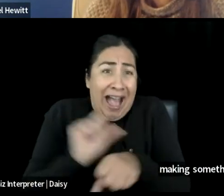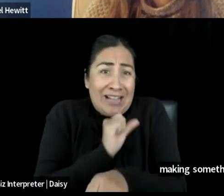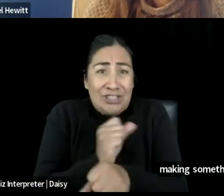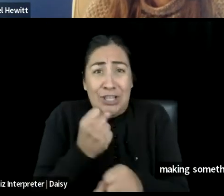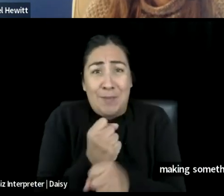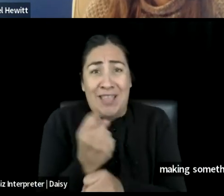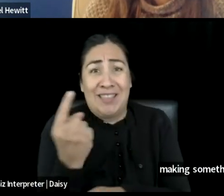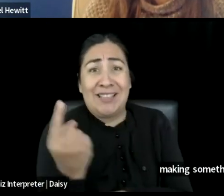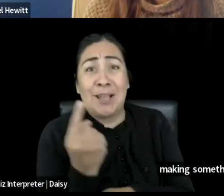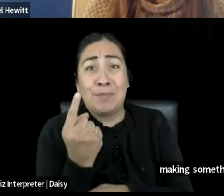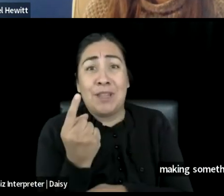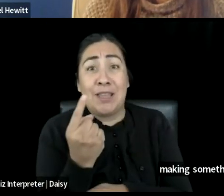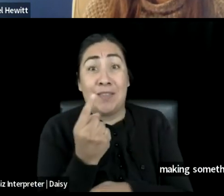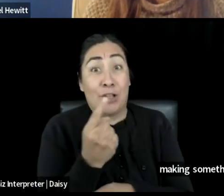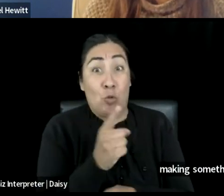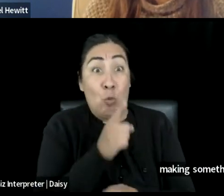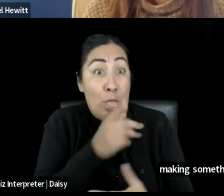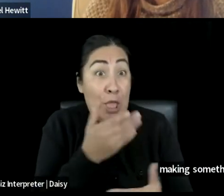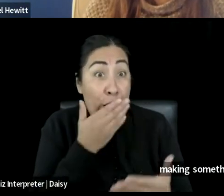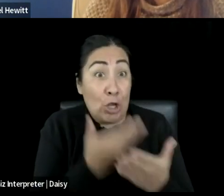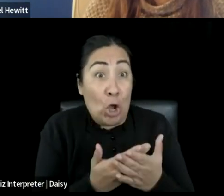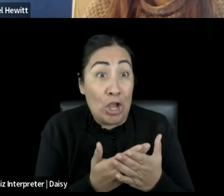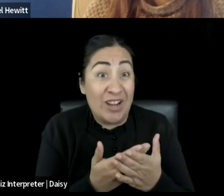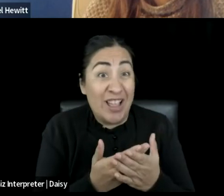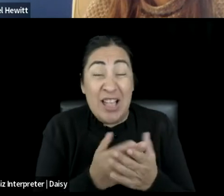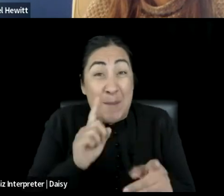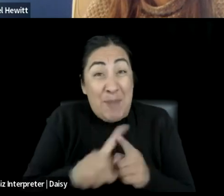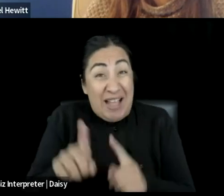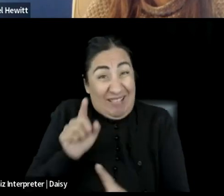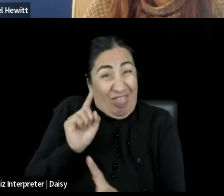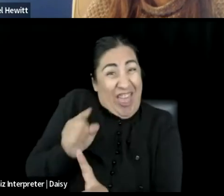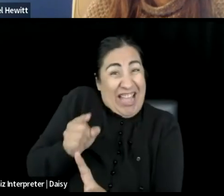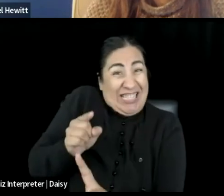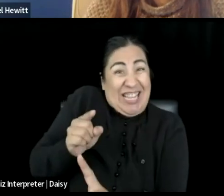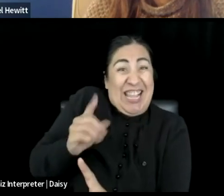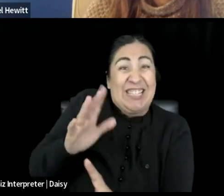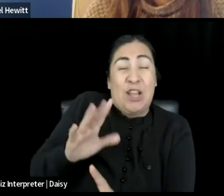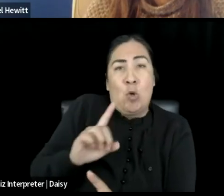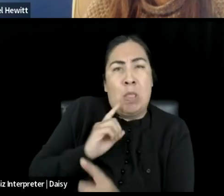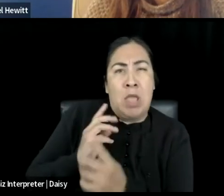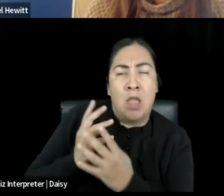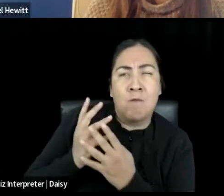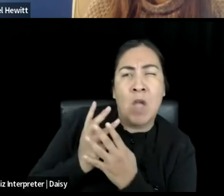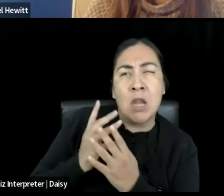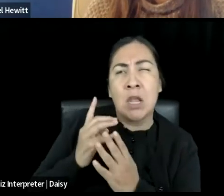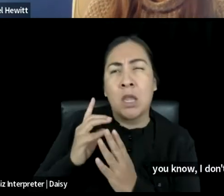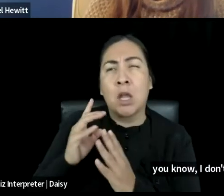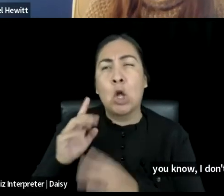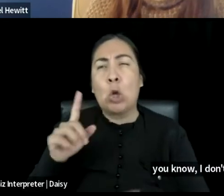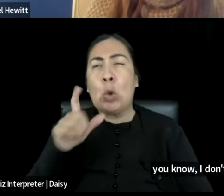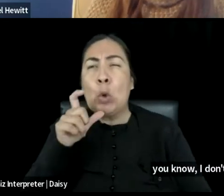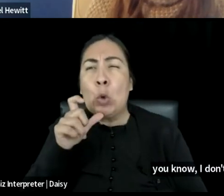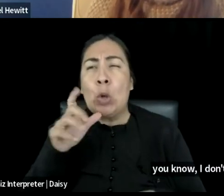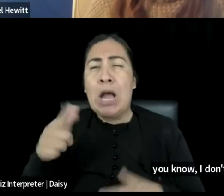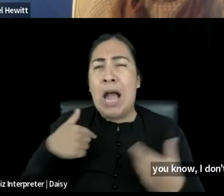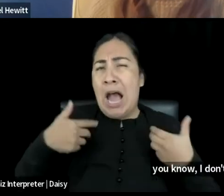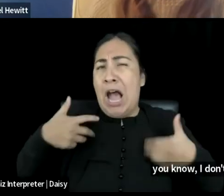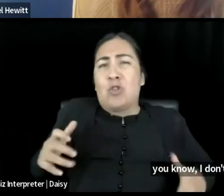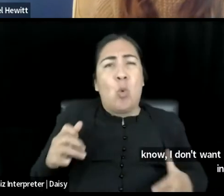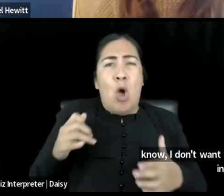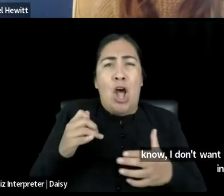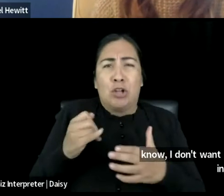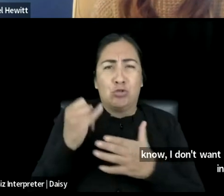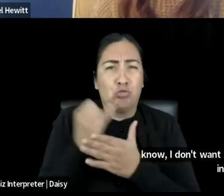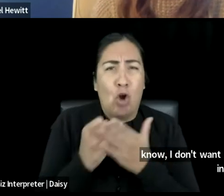you know, I don't want to make art with anyone that I wouldn't invite over to my house to have a meal with